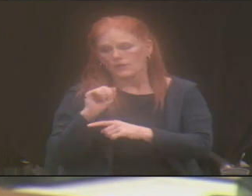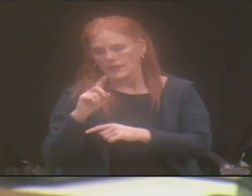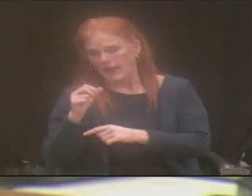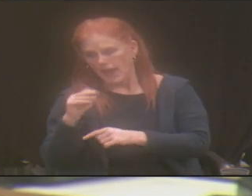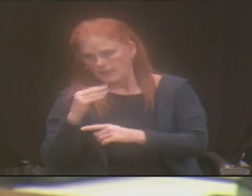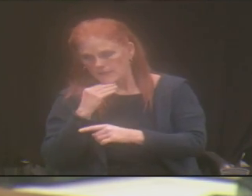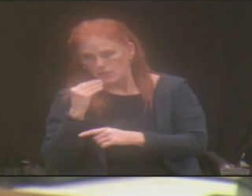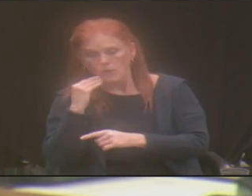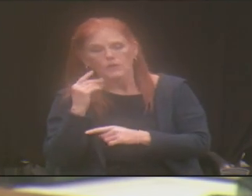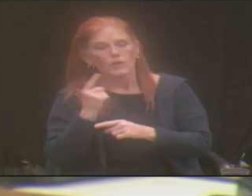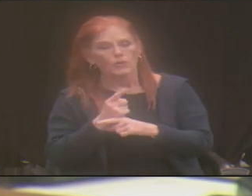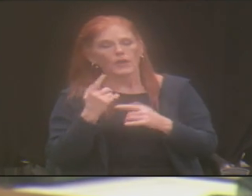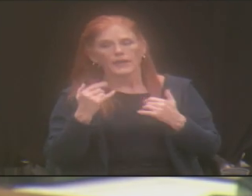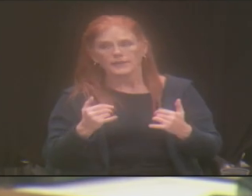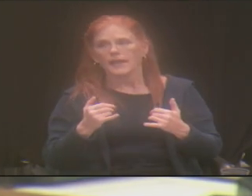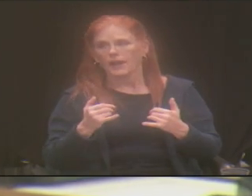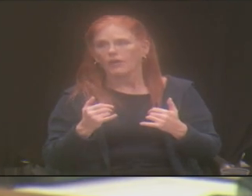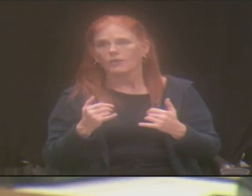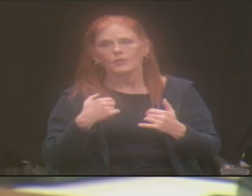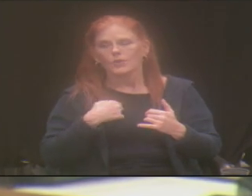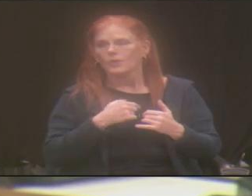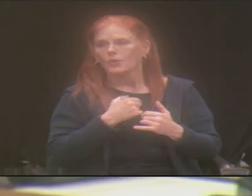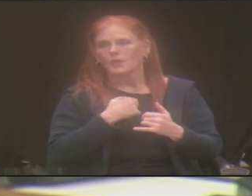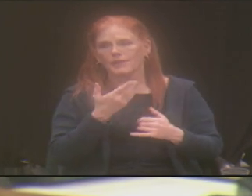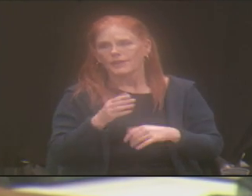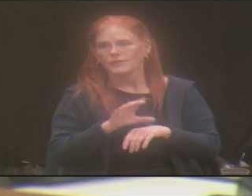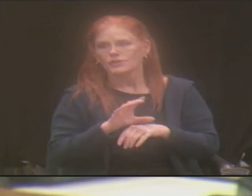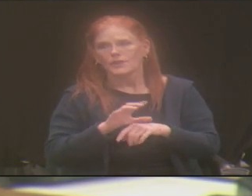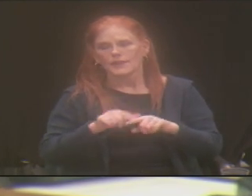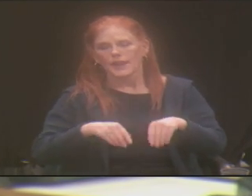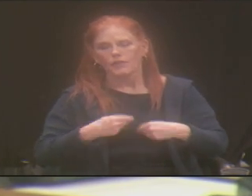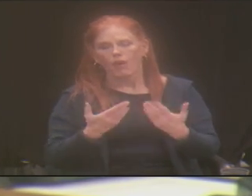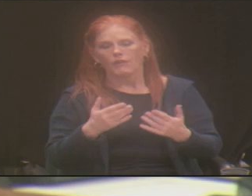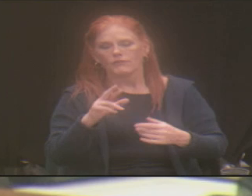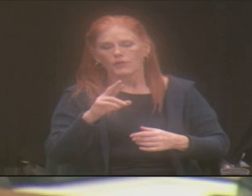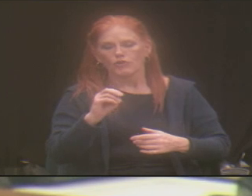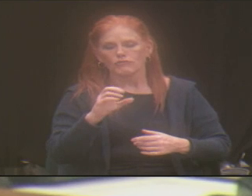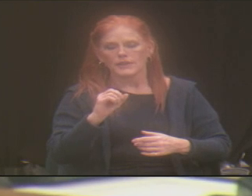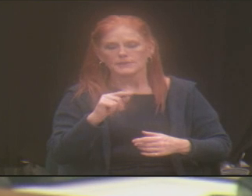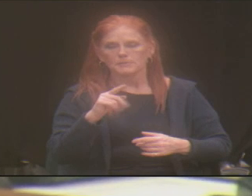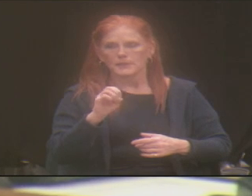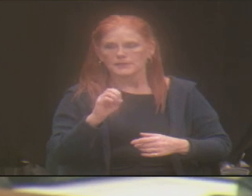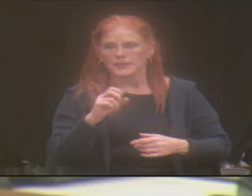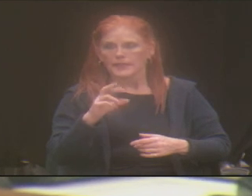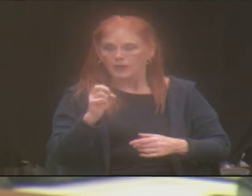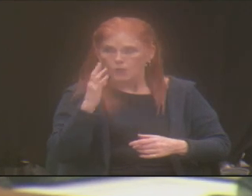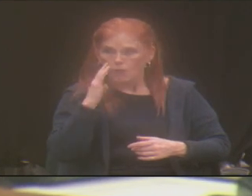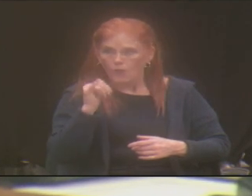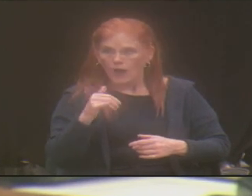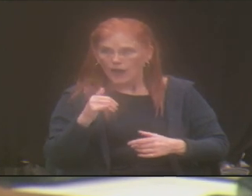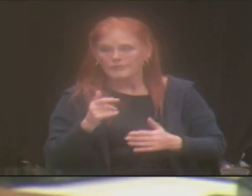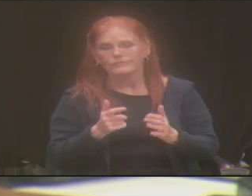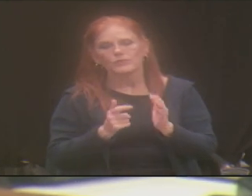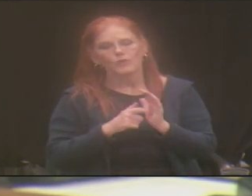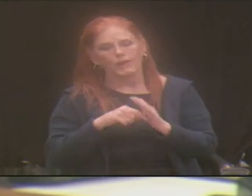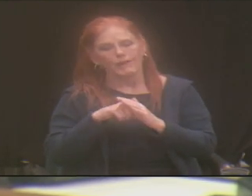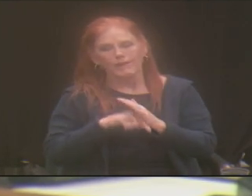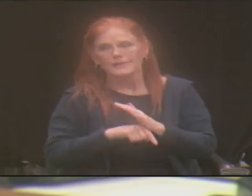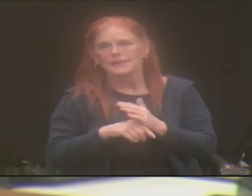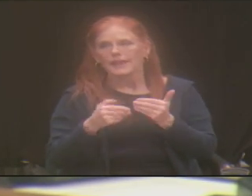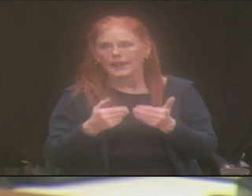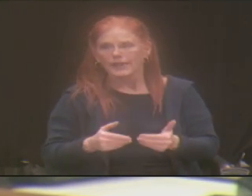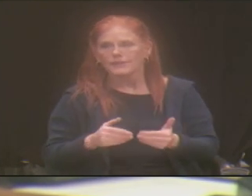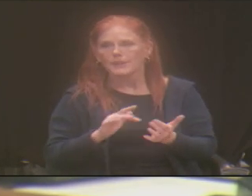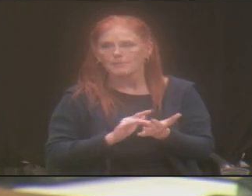Faith, we are not to the point where we can offer respite care just because there needs to be so much medical training. There needs to be